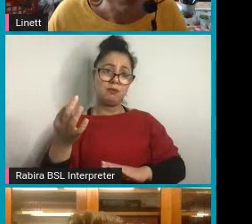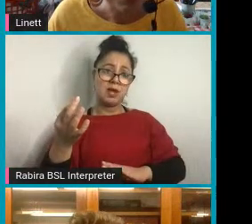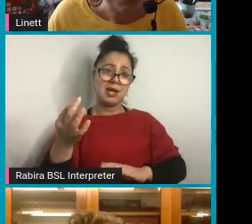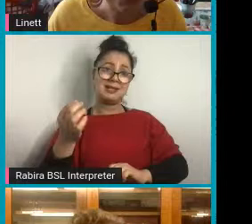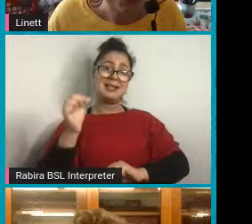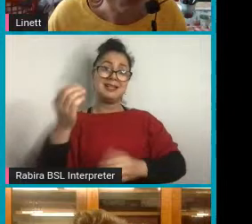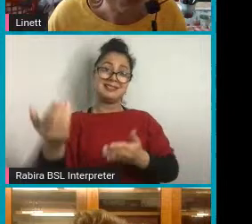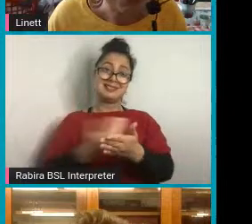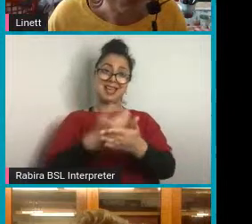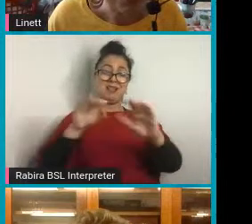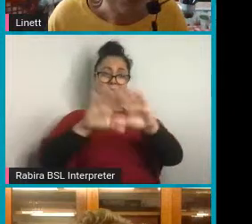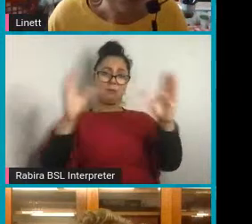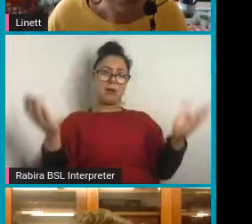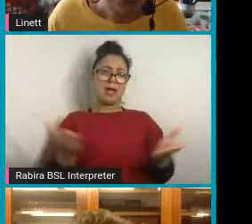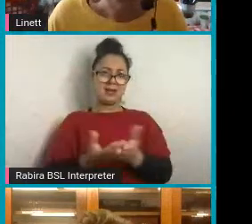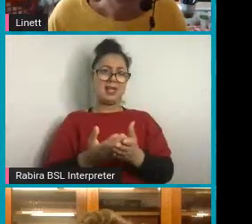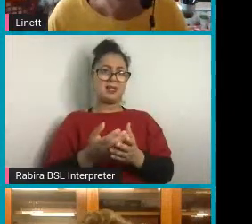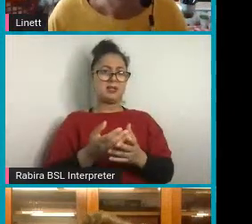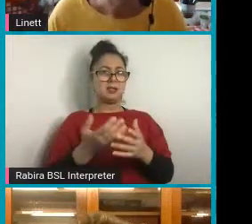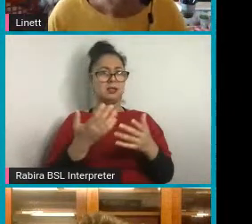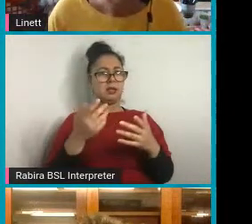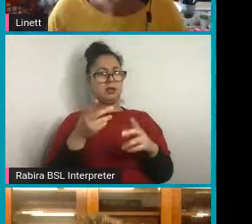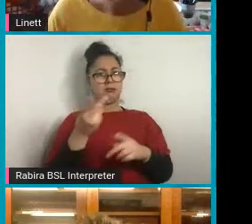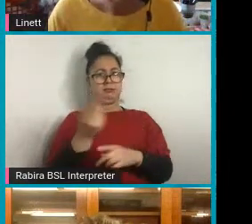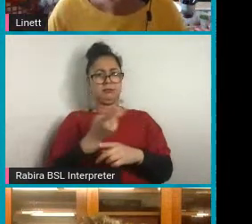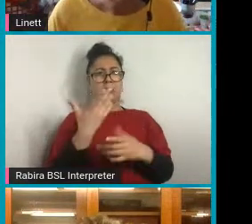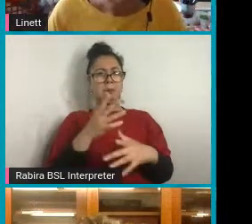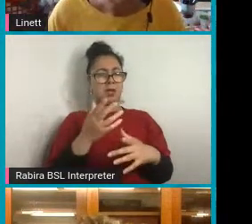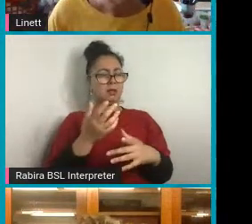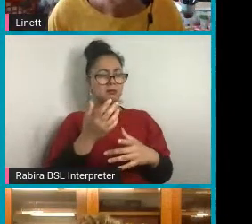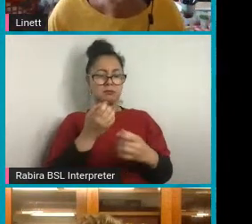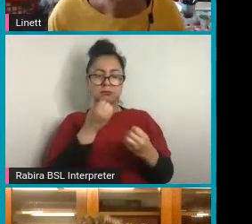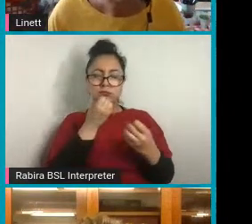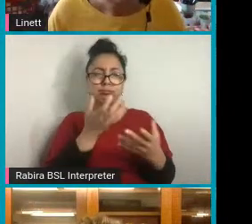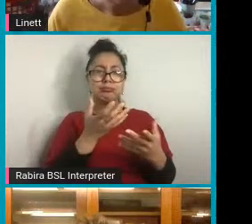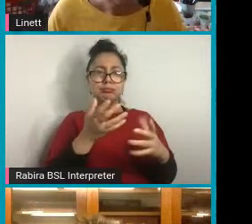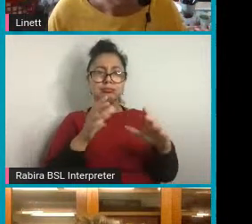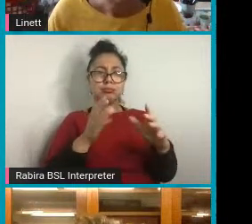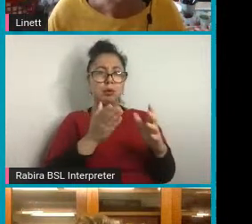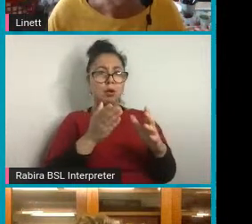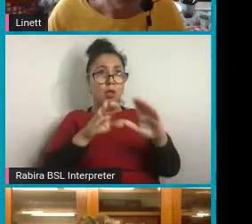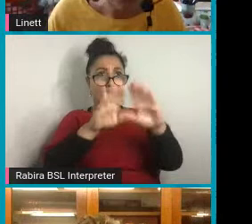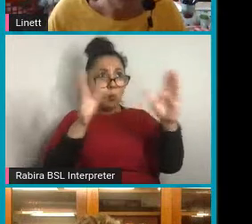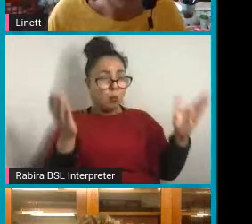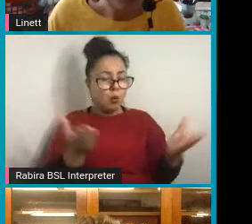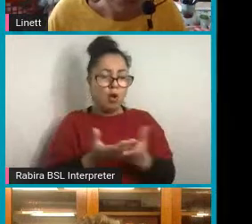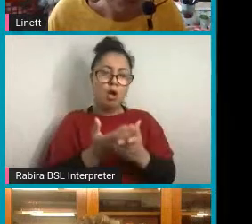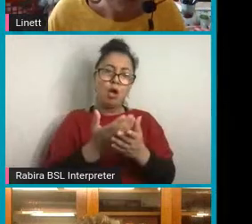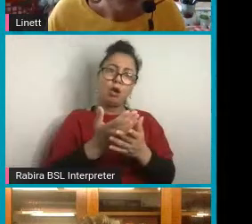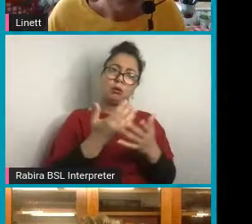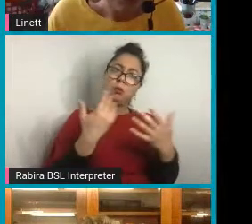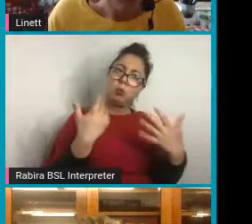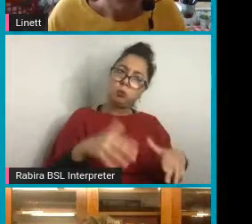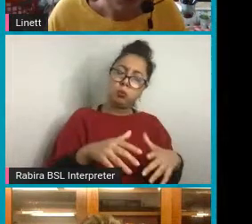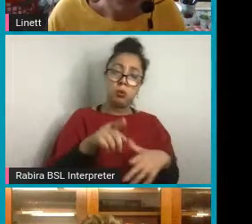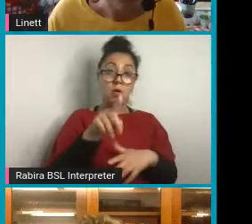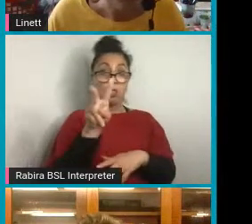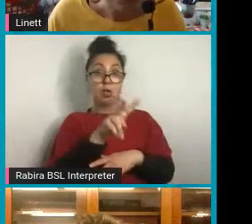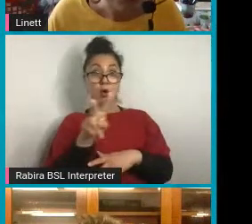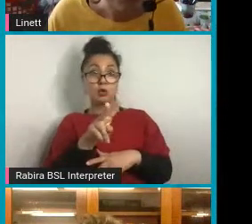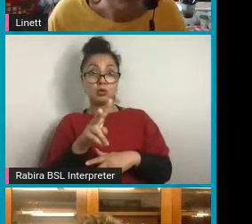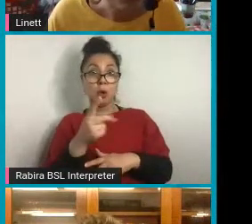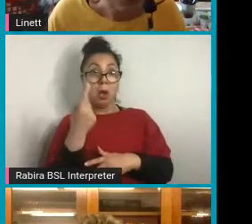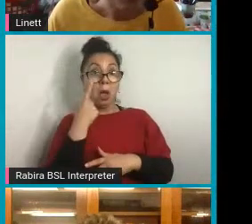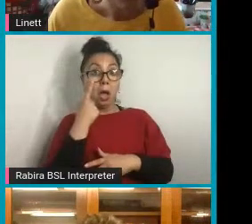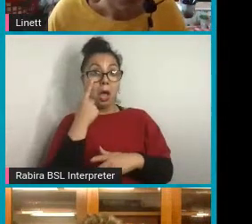brilliantly around the world because of the amazing graphic design and the colours that they use. It's very eye catching. And it's